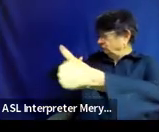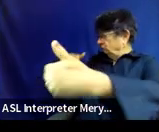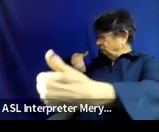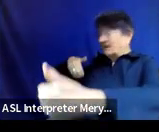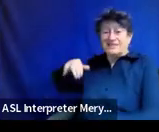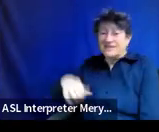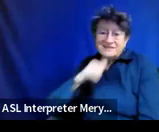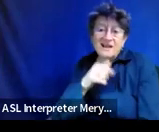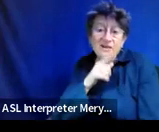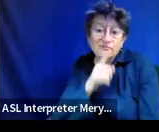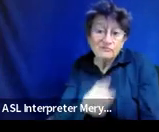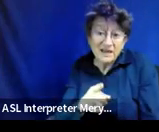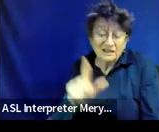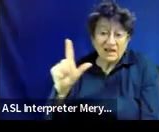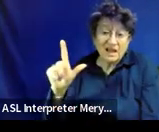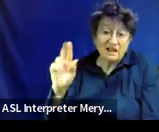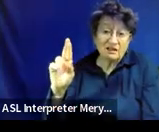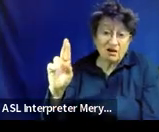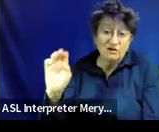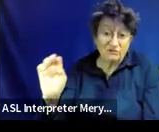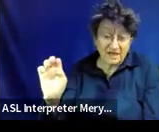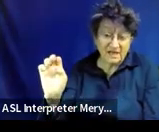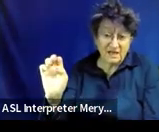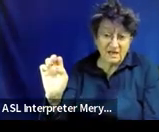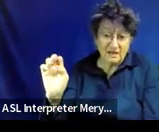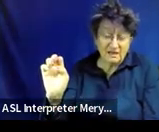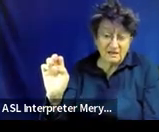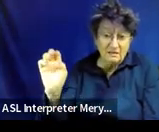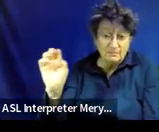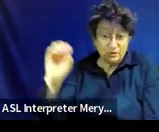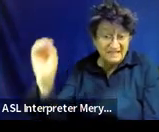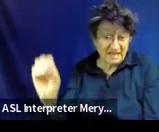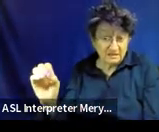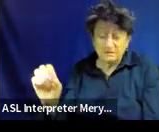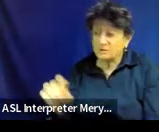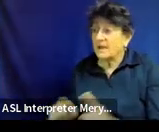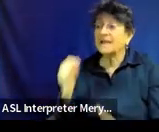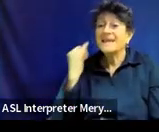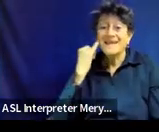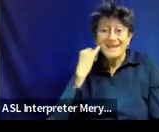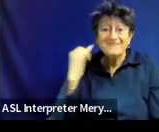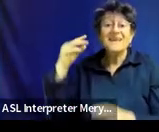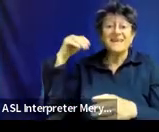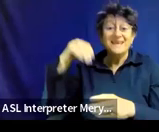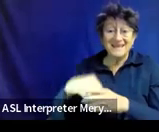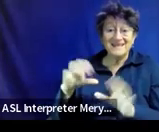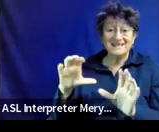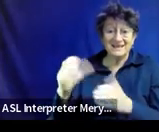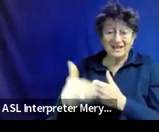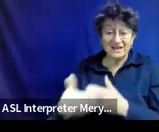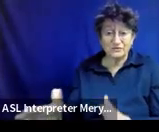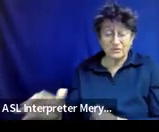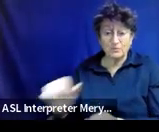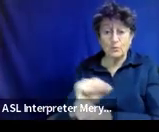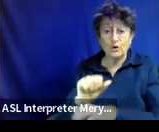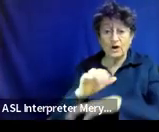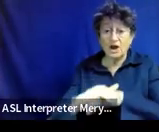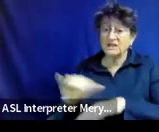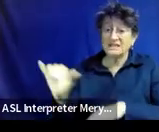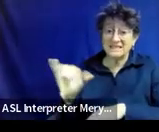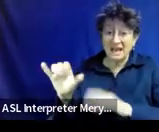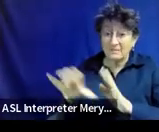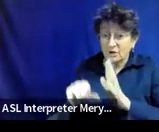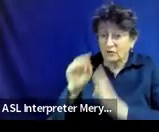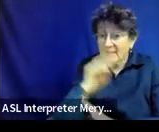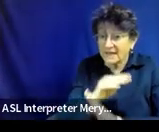However, if they're working on the same curriculum or maybe even a